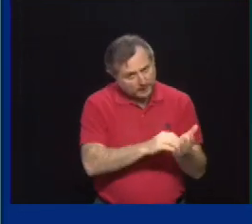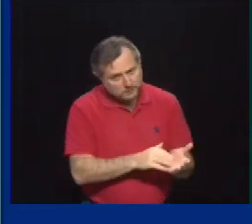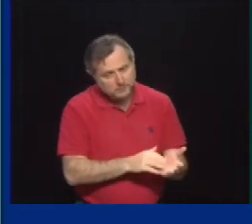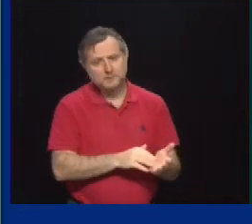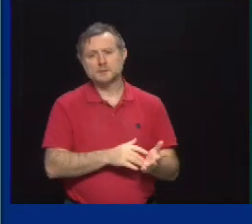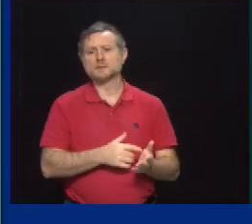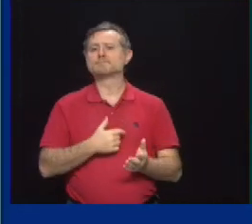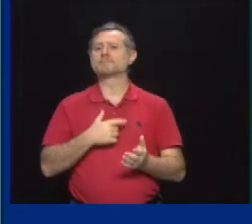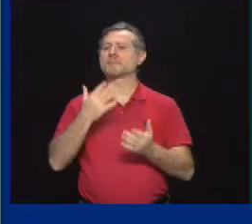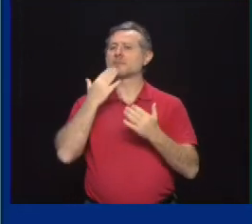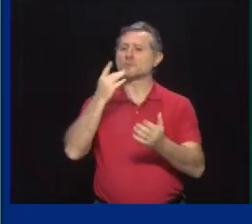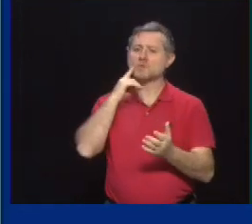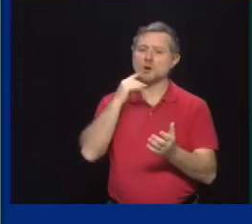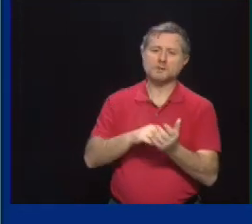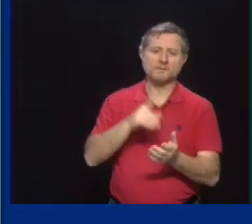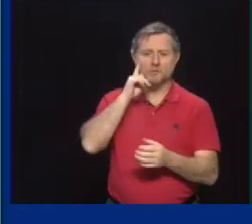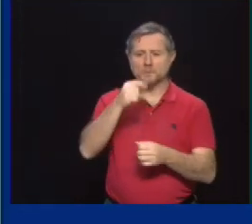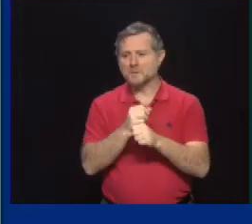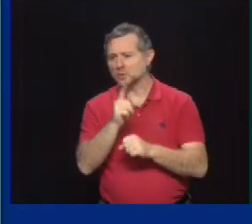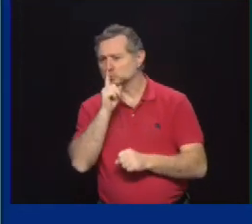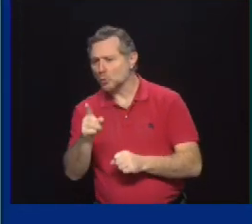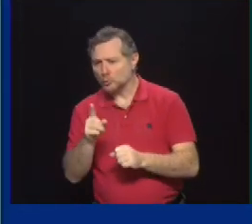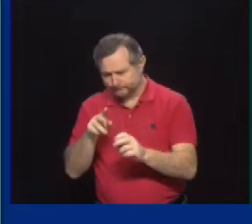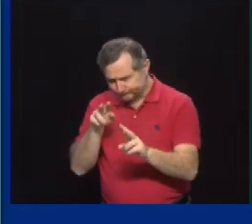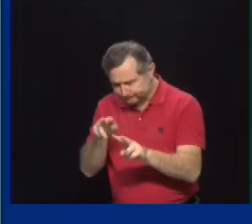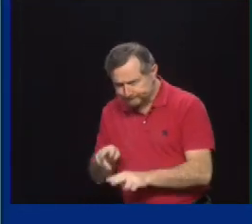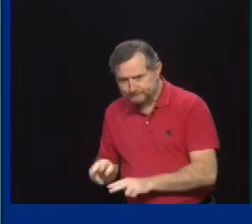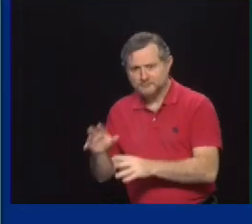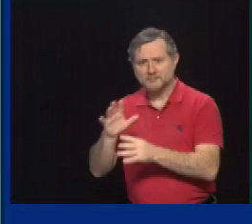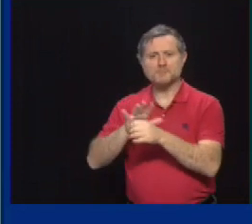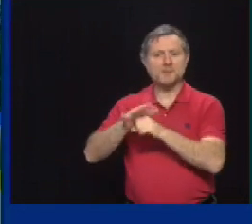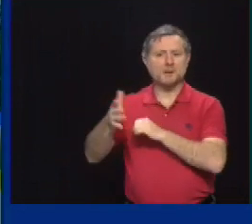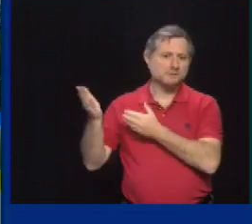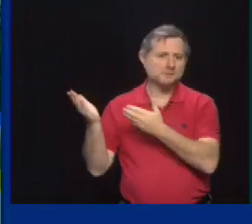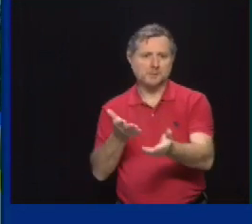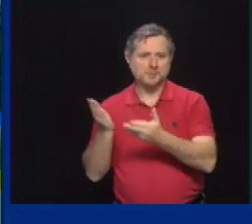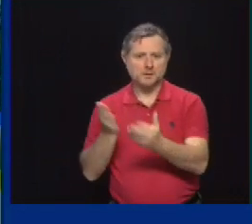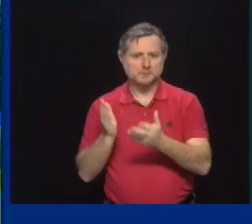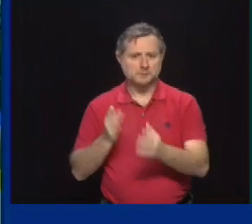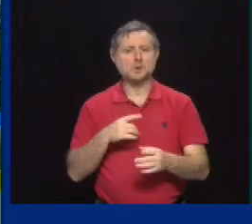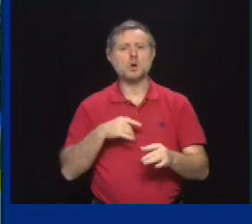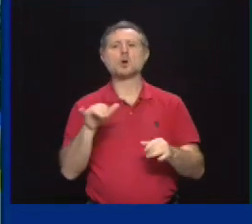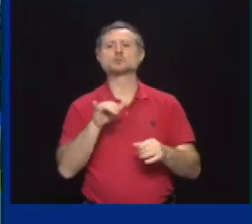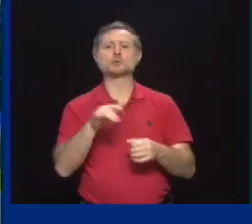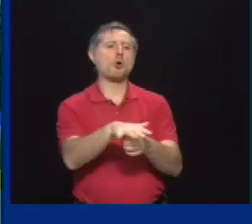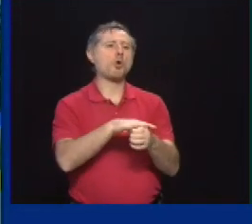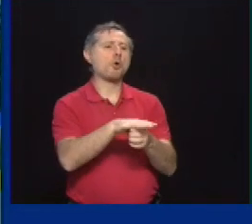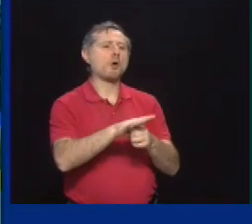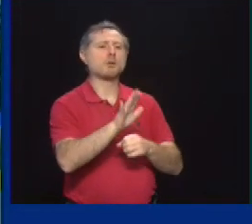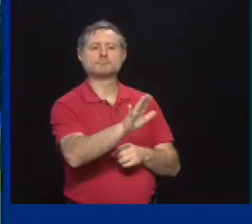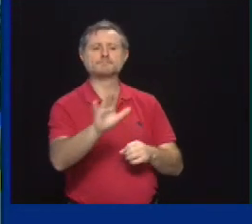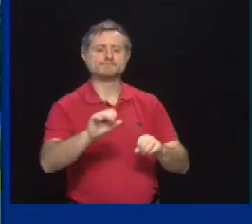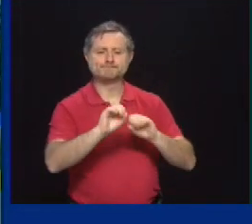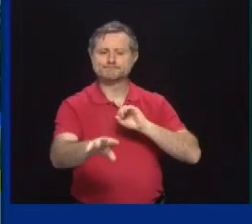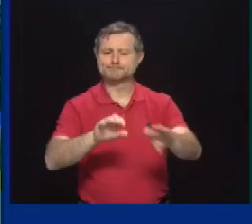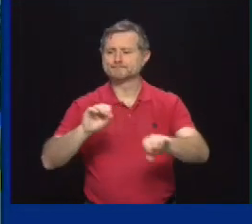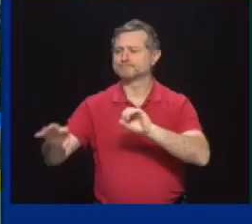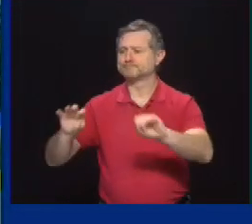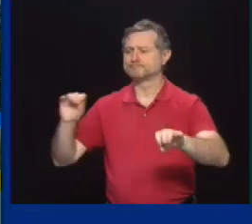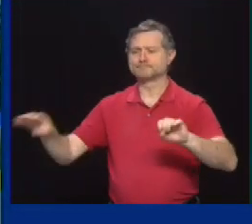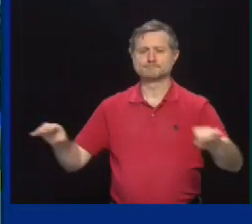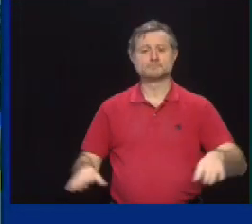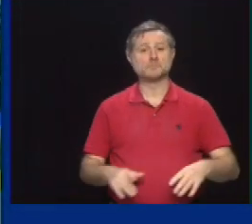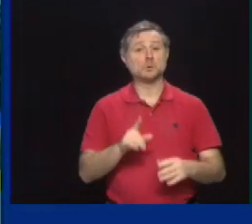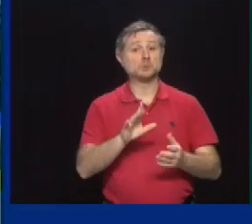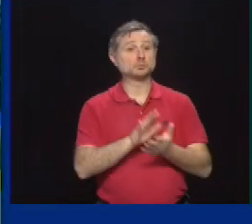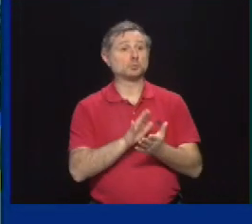to make sure there's plenty of supply, as well as locations where these can be distributed. So this is what we're working on. And school districts as well. We've reached out